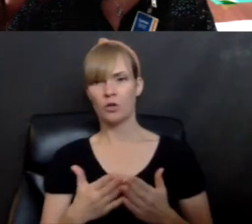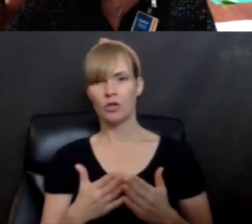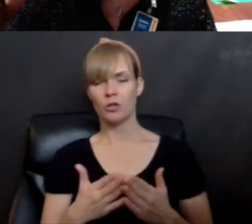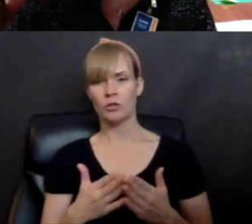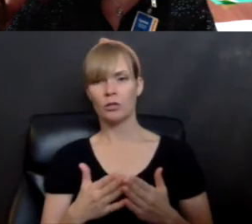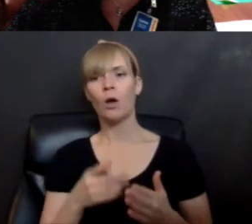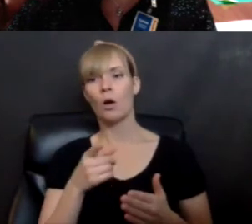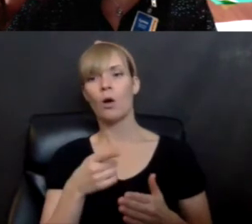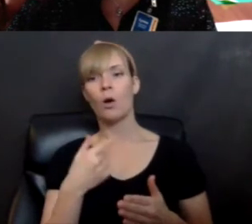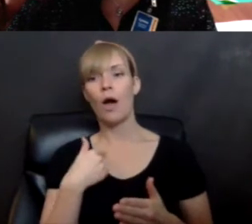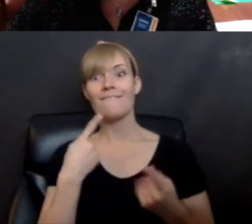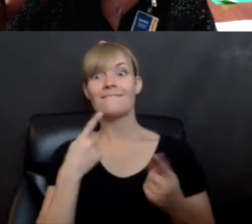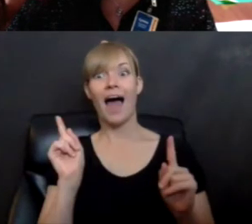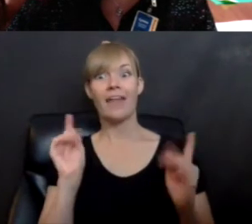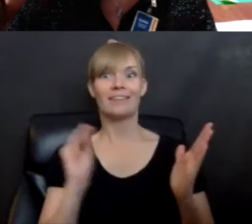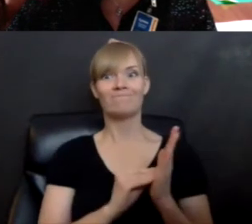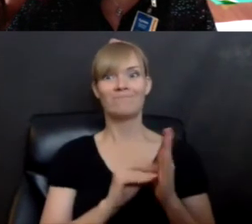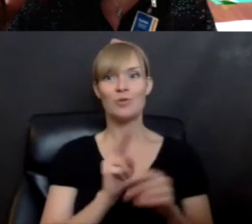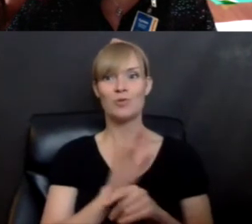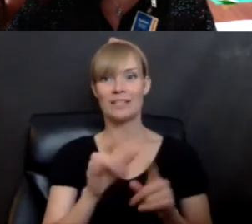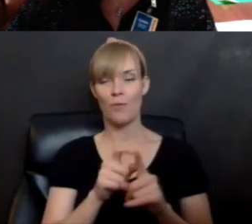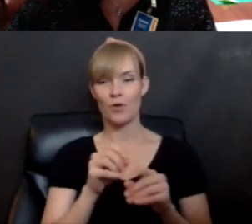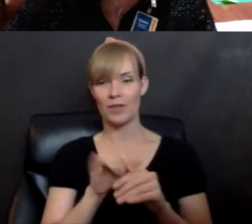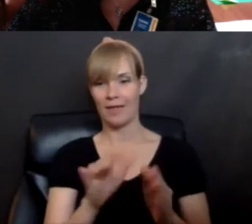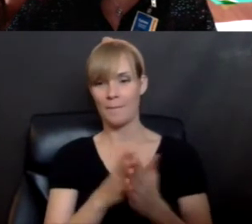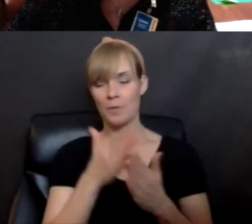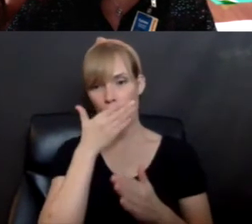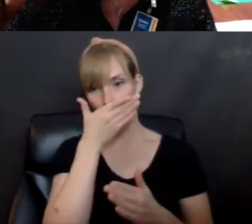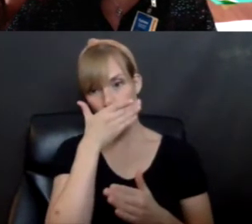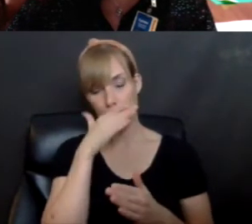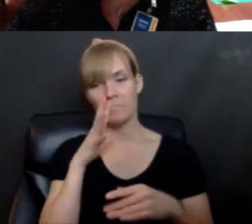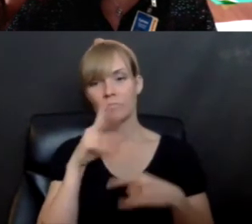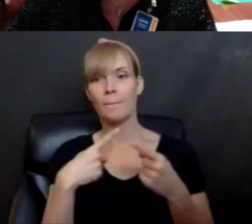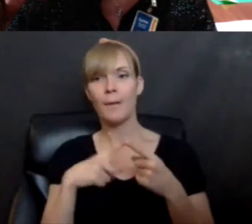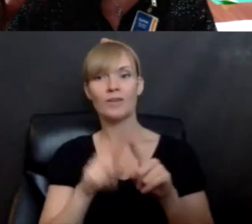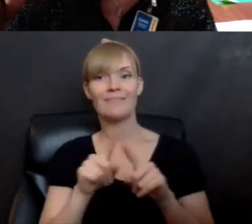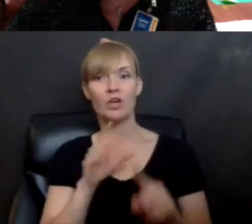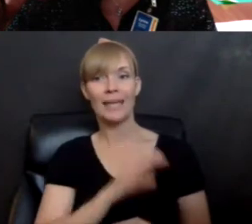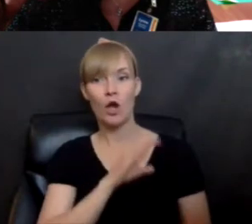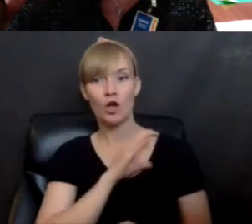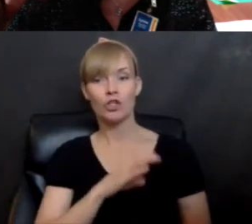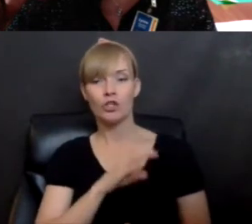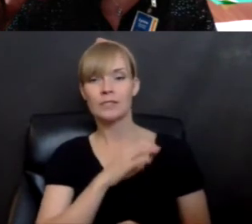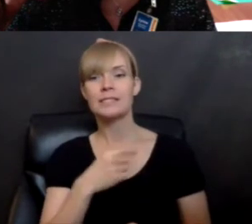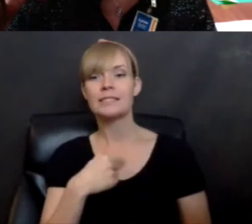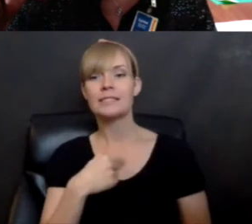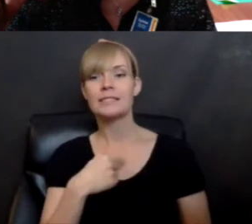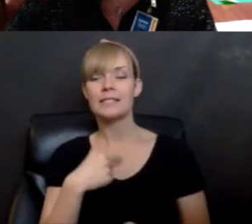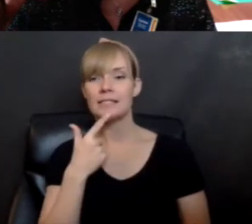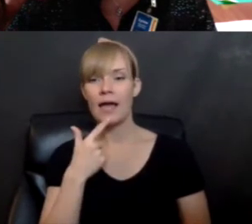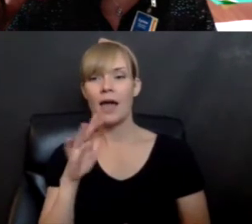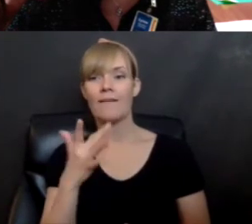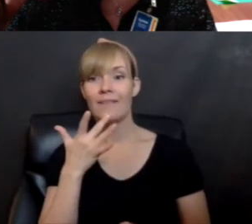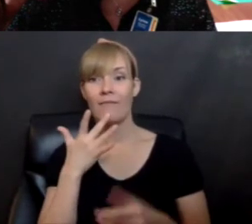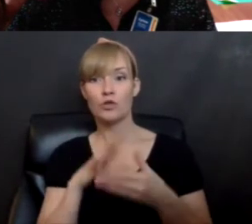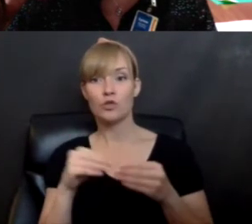so I finally got the chance to use it in this book, right? When I'm talking about different characters, I say when your favorite stories steal